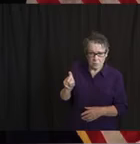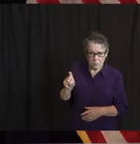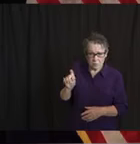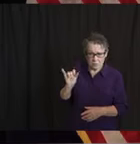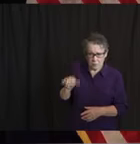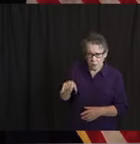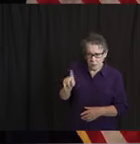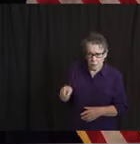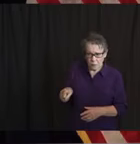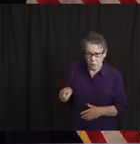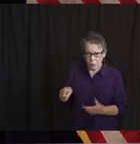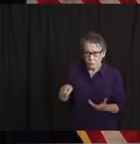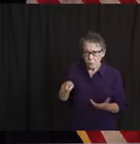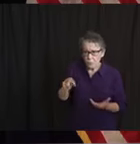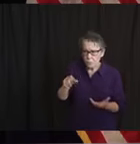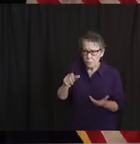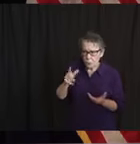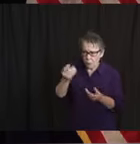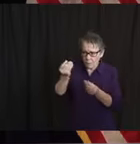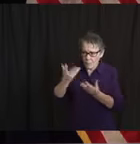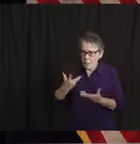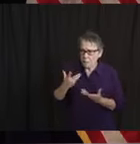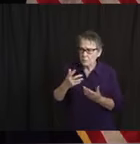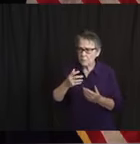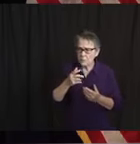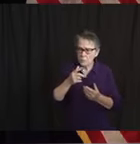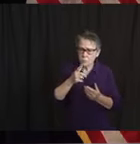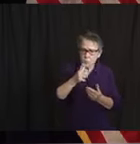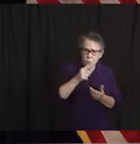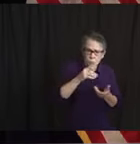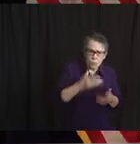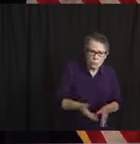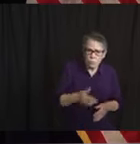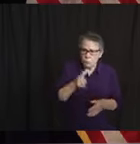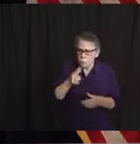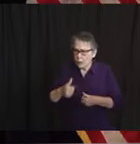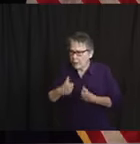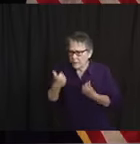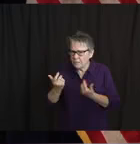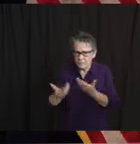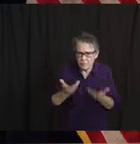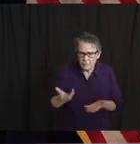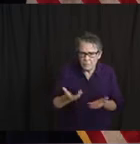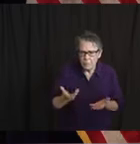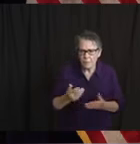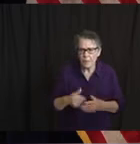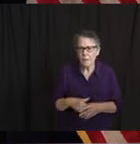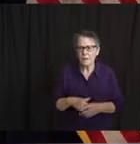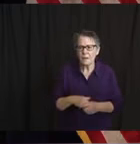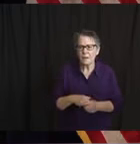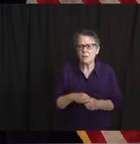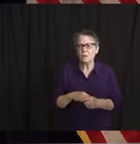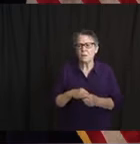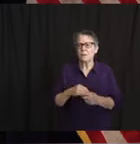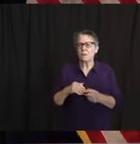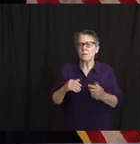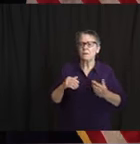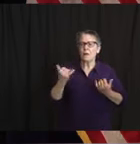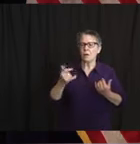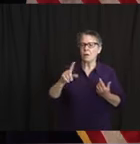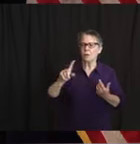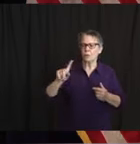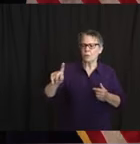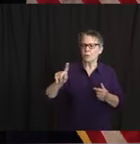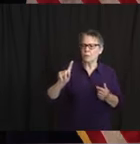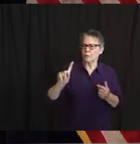Okay, the data on folks who were turned away, I don't know that anyone is being turned away right now. I don't know that that's actually happening.